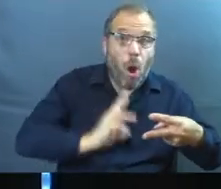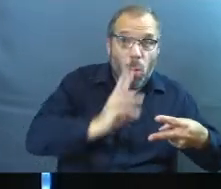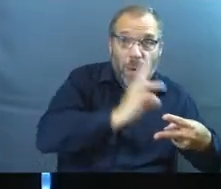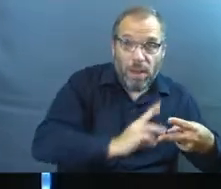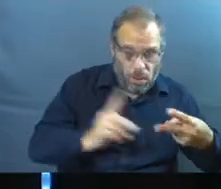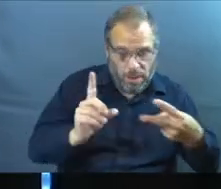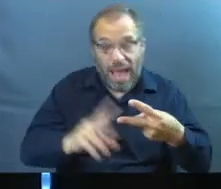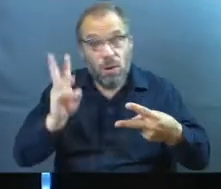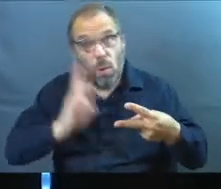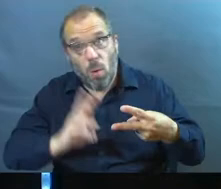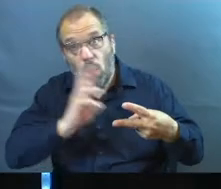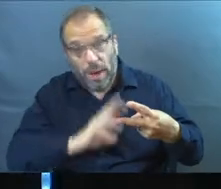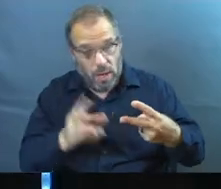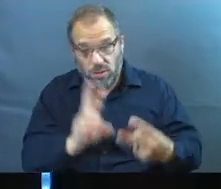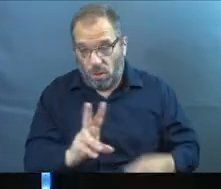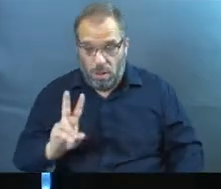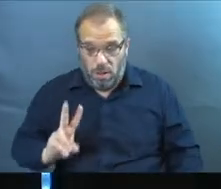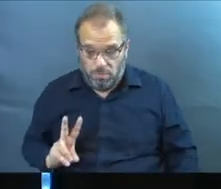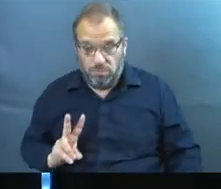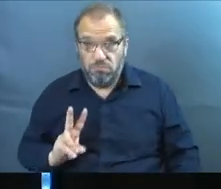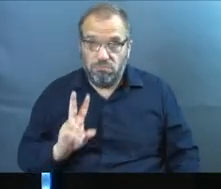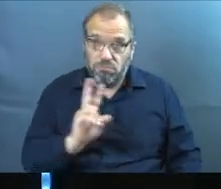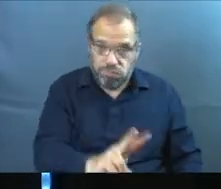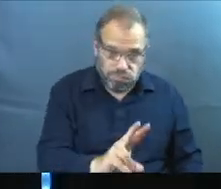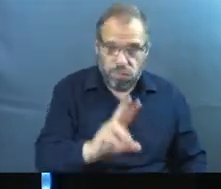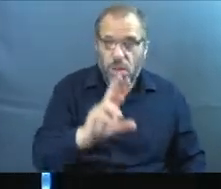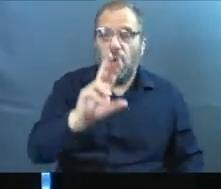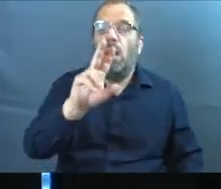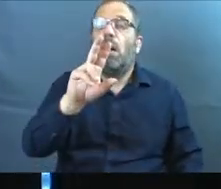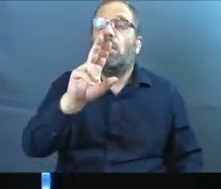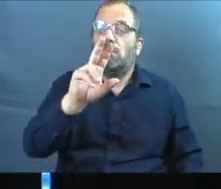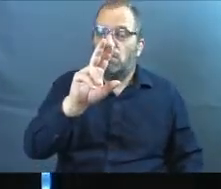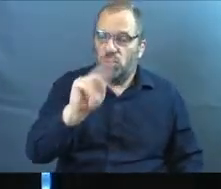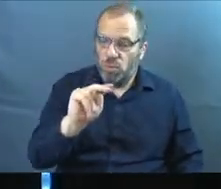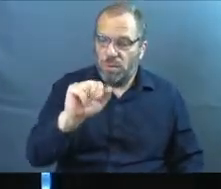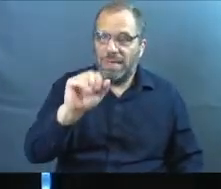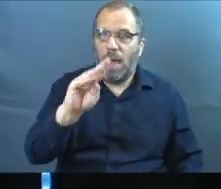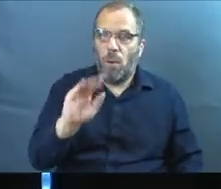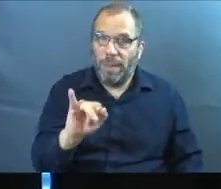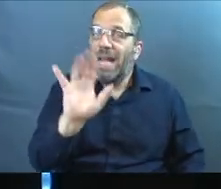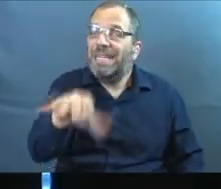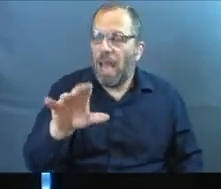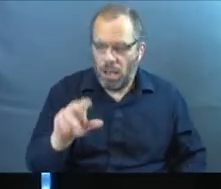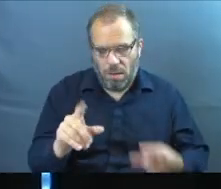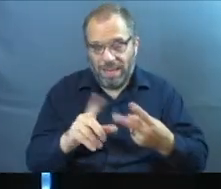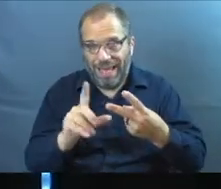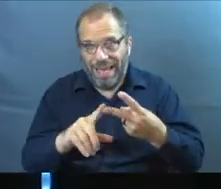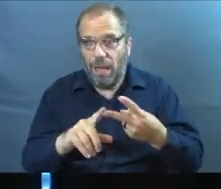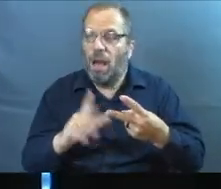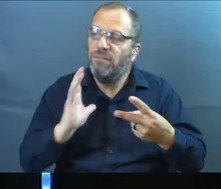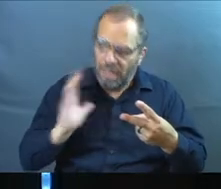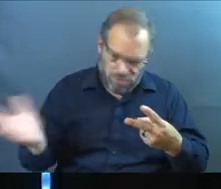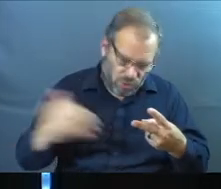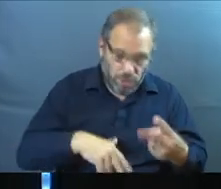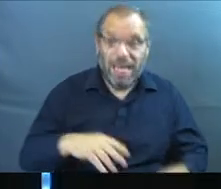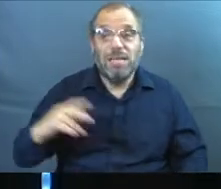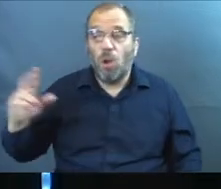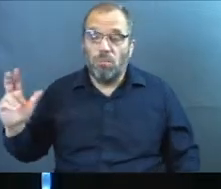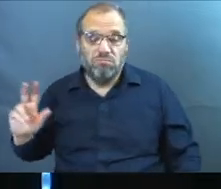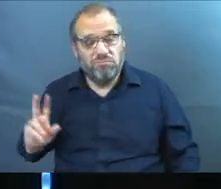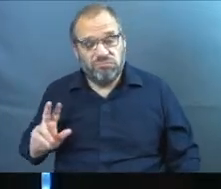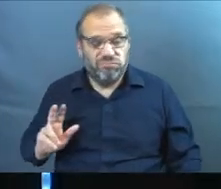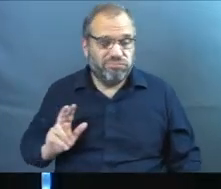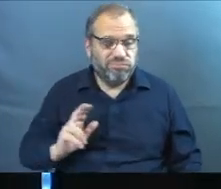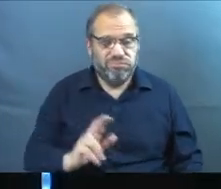going through it and they decide to go with Naomi. They're like, hey, we'll come with you. And originally Naomi's like, great. Well, as they begin to travel,